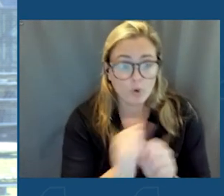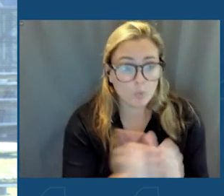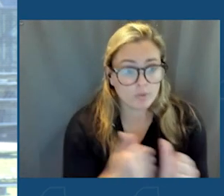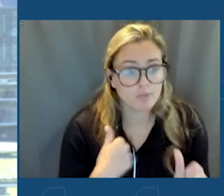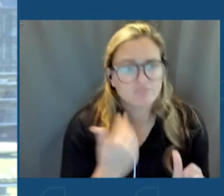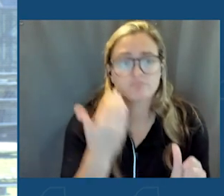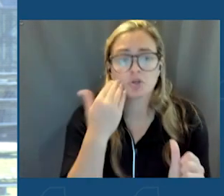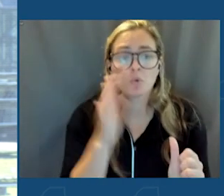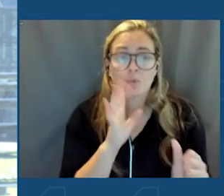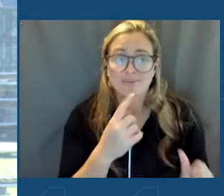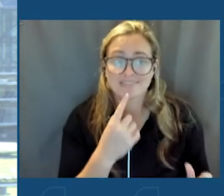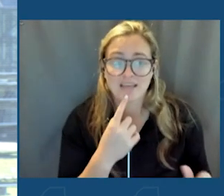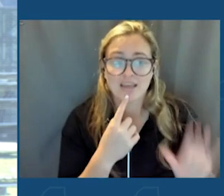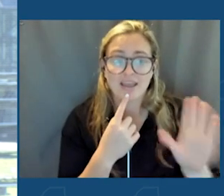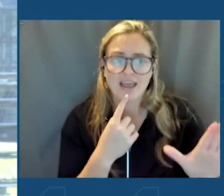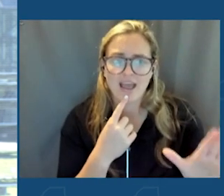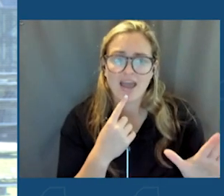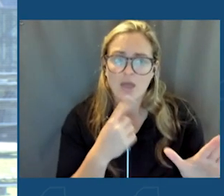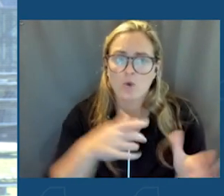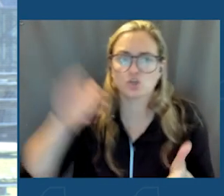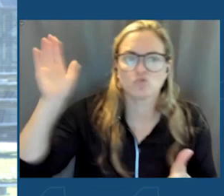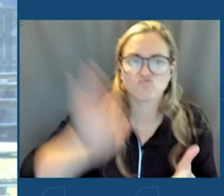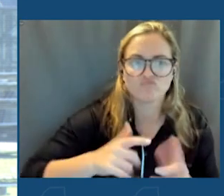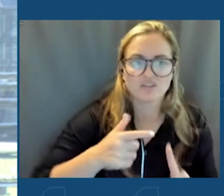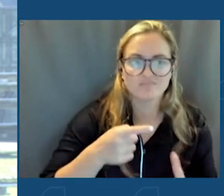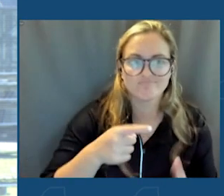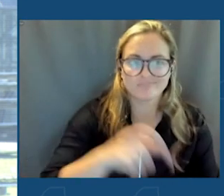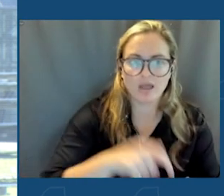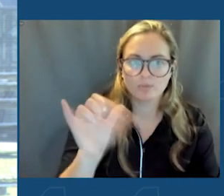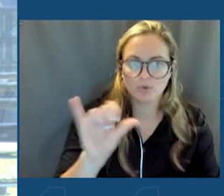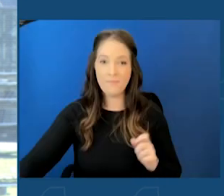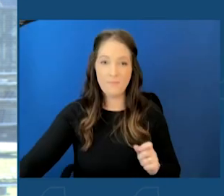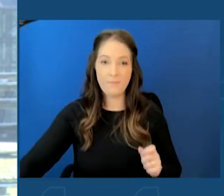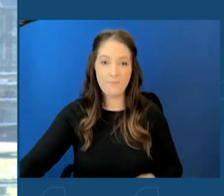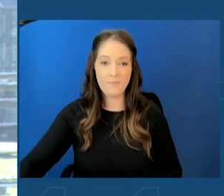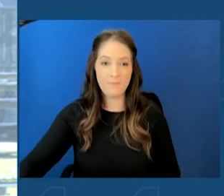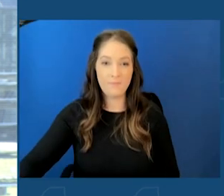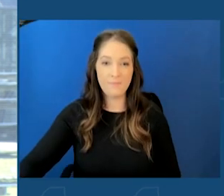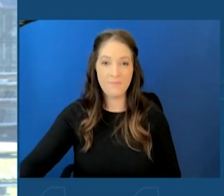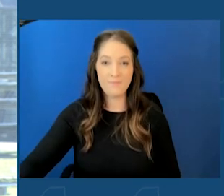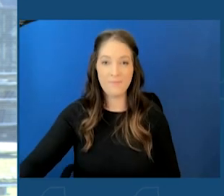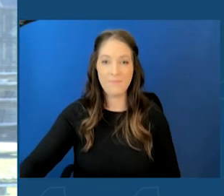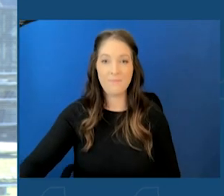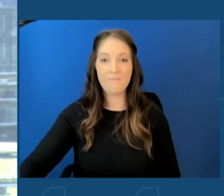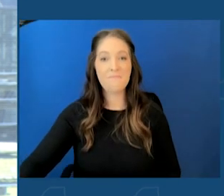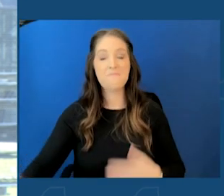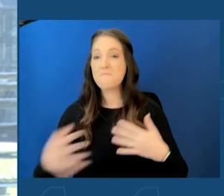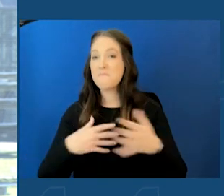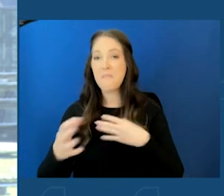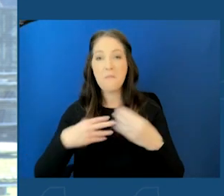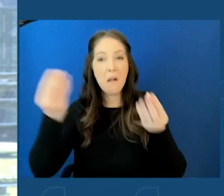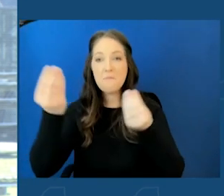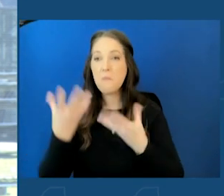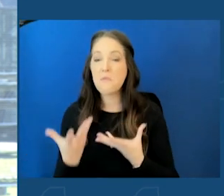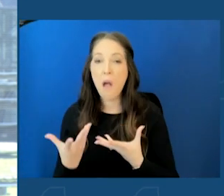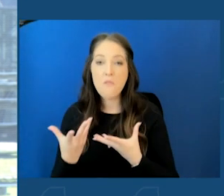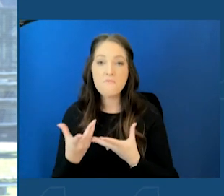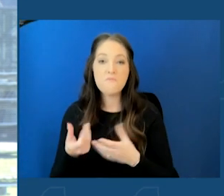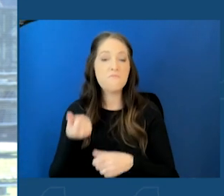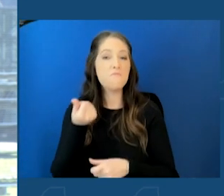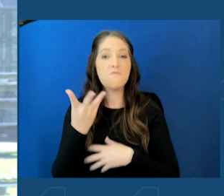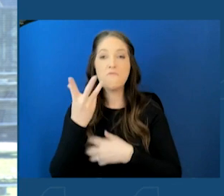going to say, and I want to shave time off those goals. No matter what you tell me, tell me it's going to take a couple years to put in